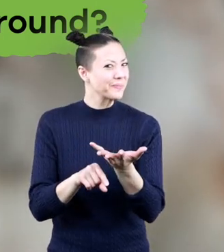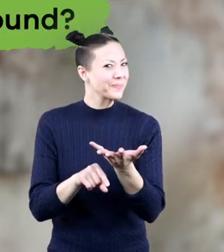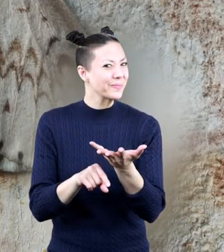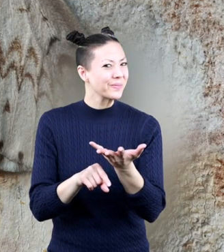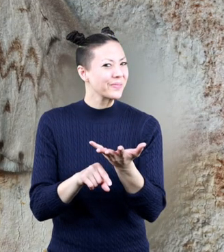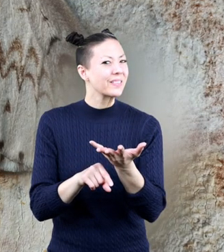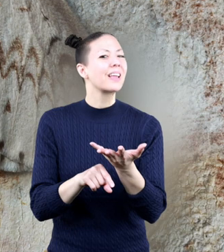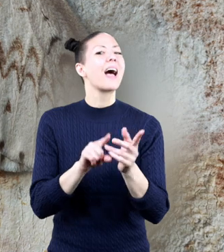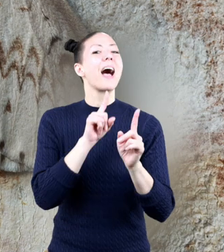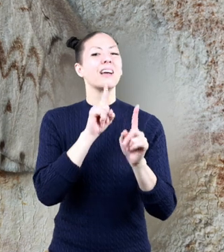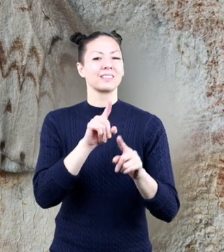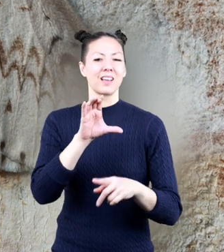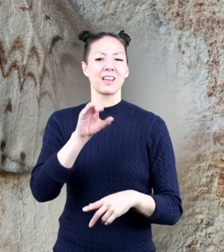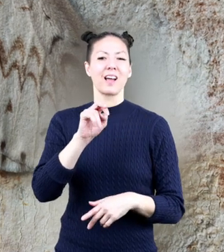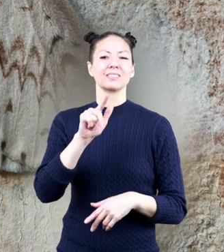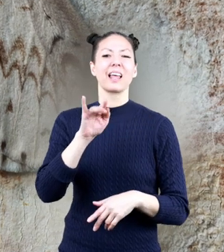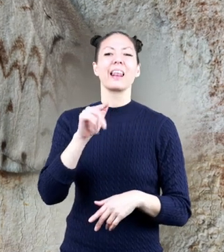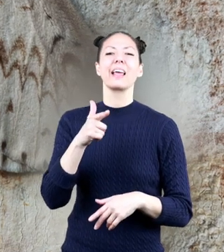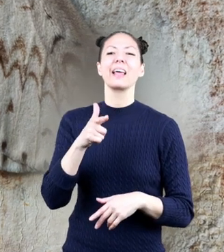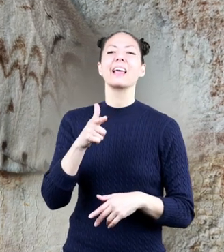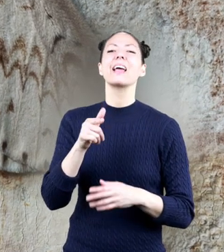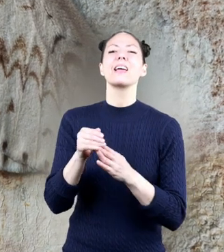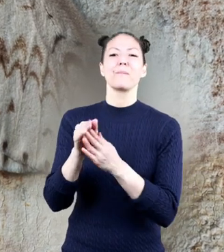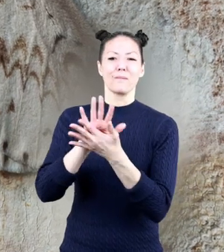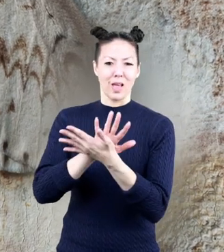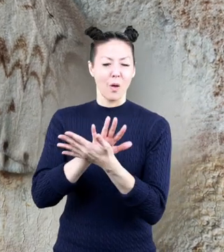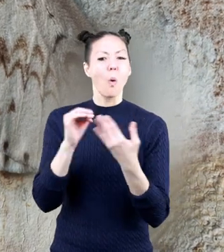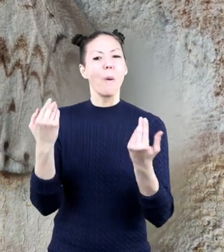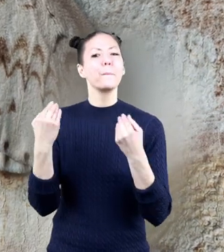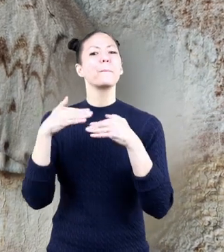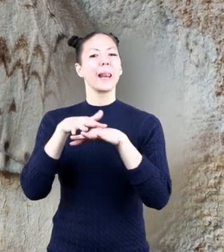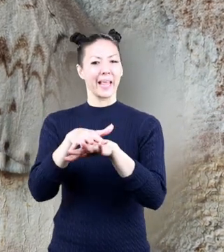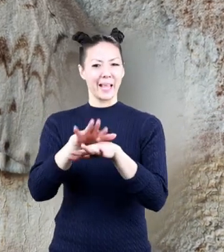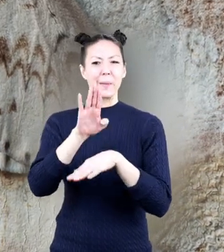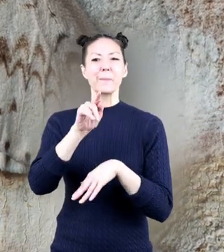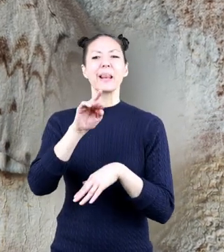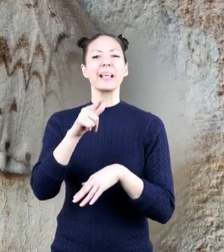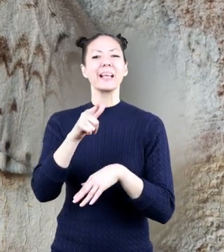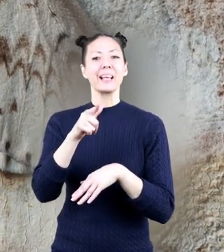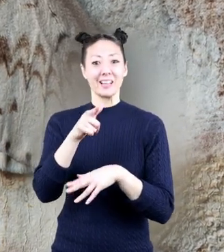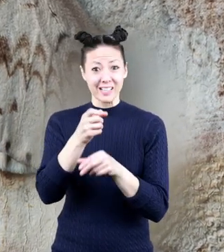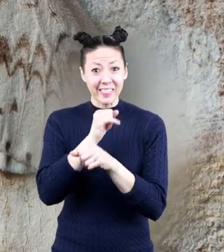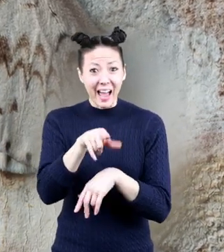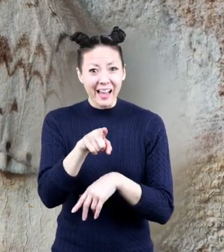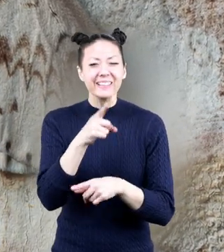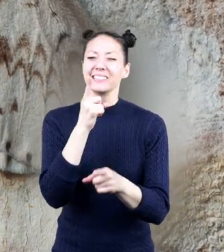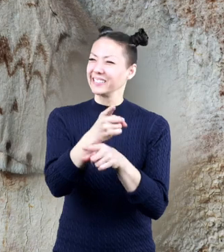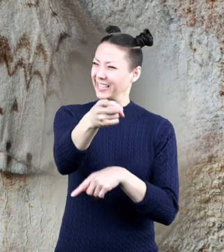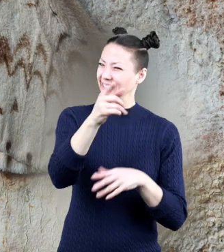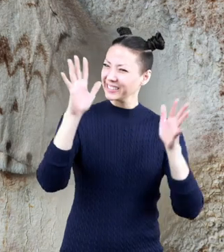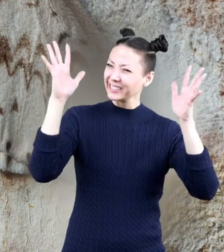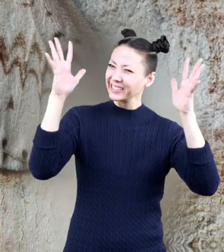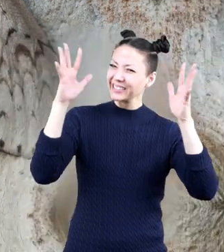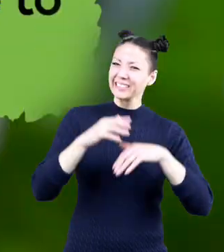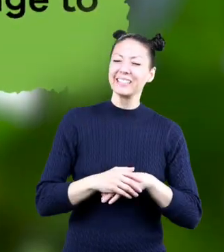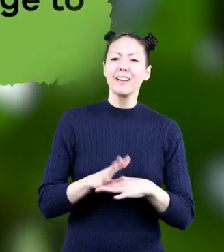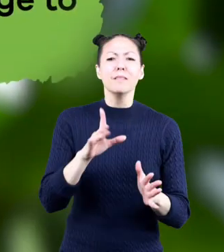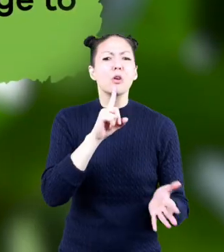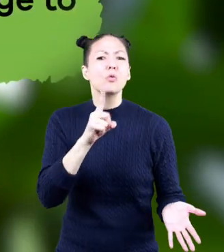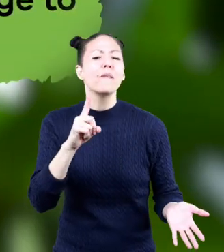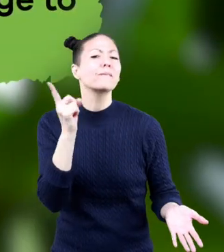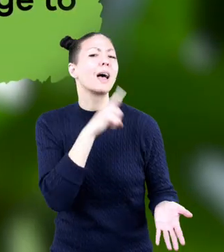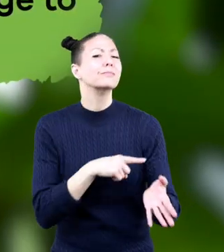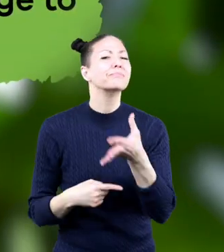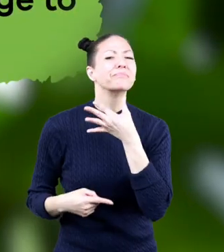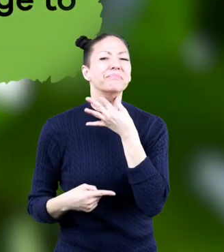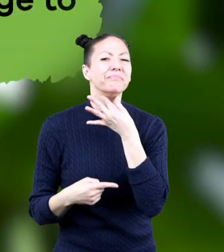The answer is concealing camouflage or blending. Did you get it right? True